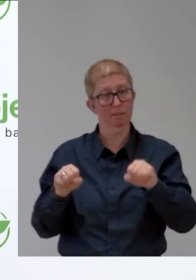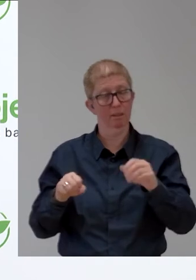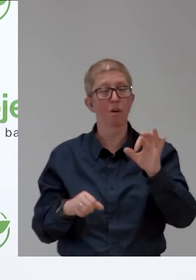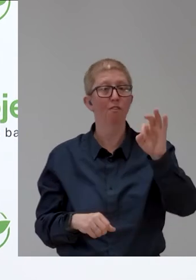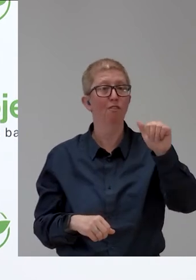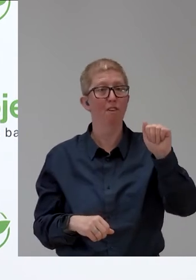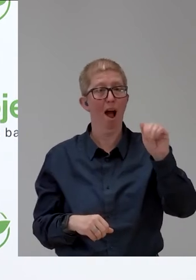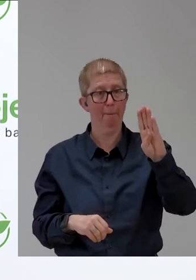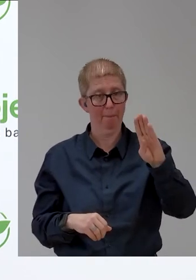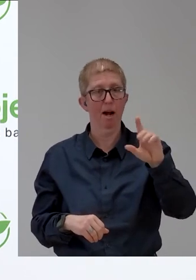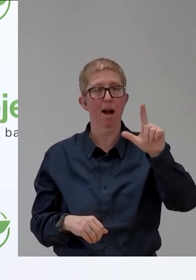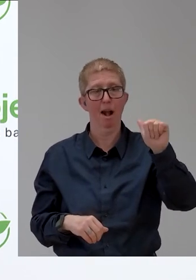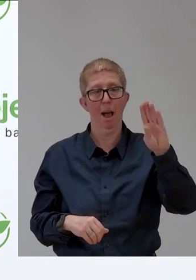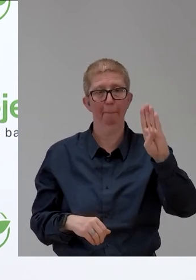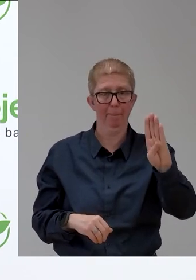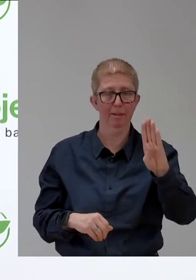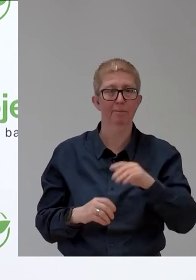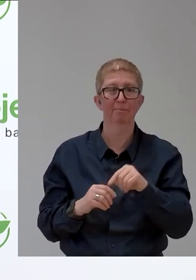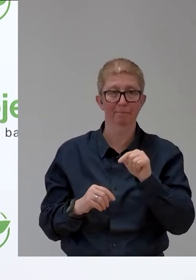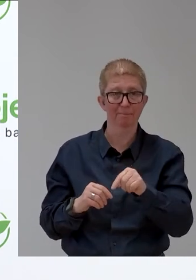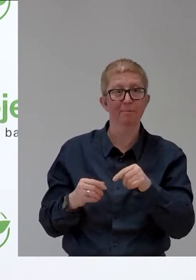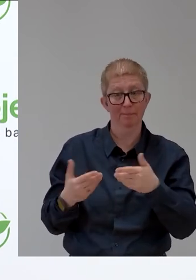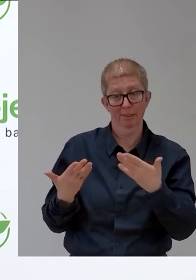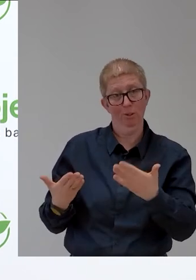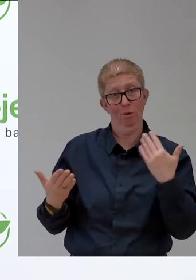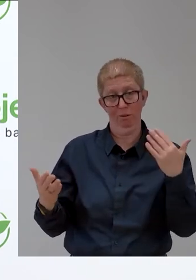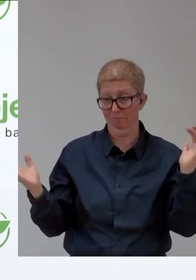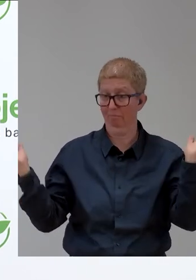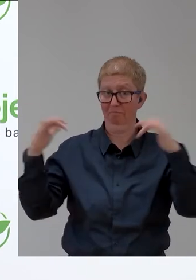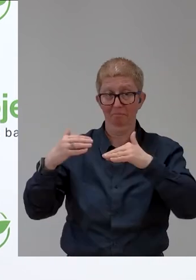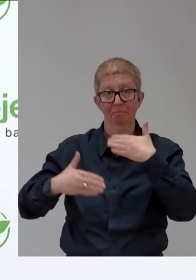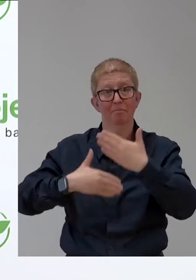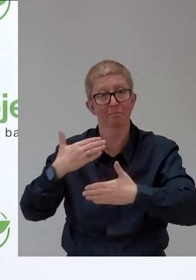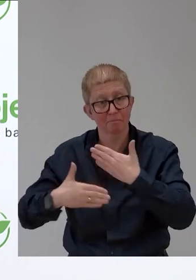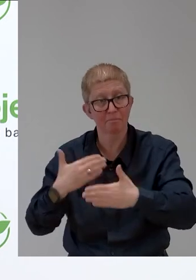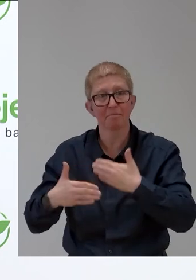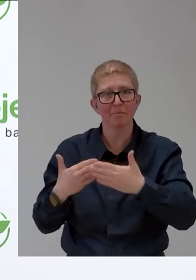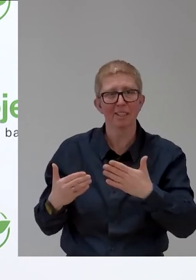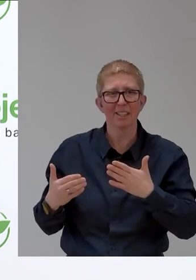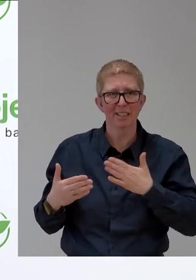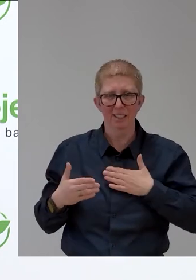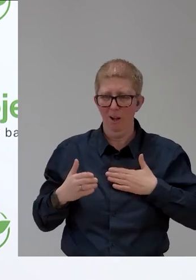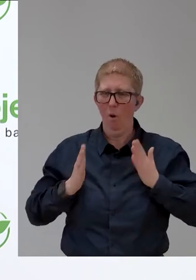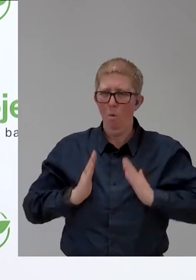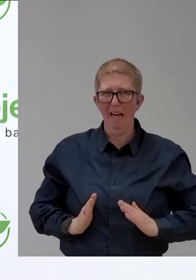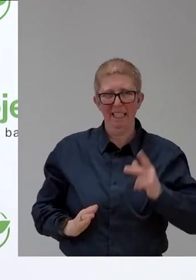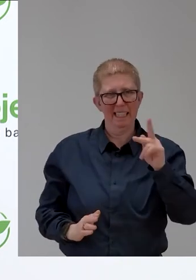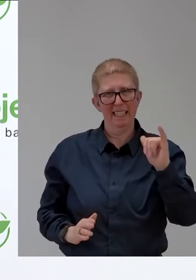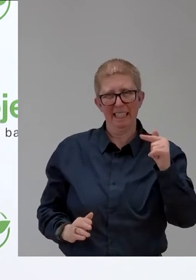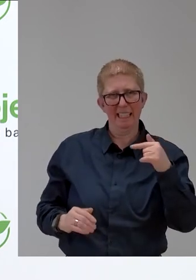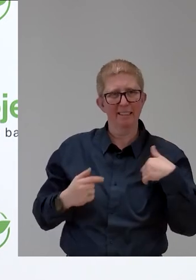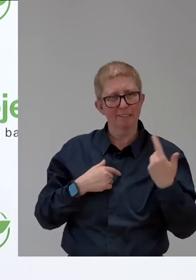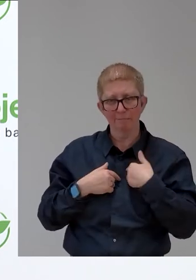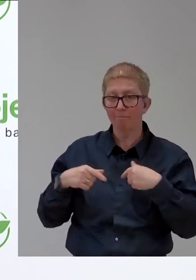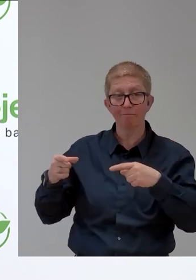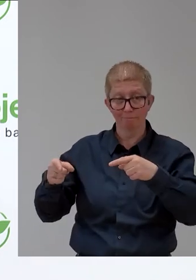is the program that focusing on those assistive technologies and technical aids. My Human Kit and Nicolas Huchet